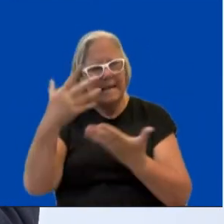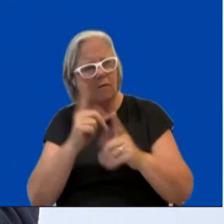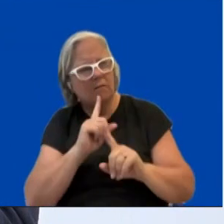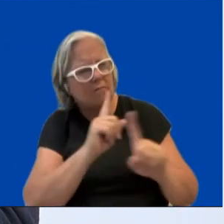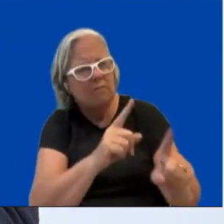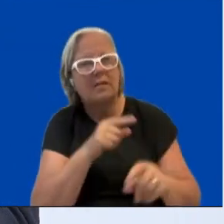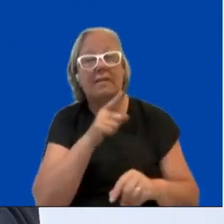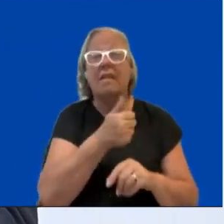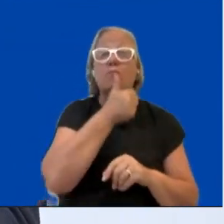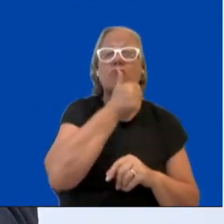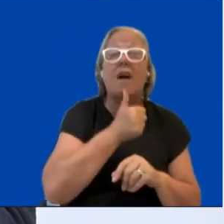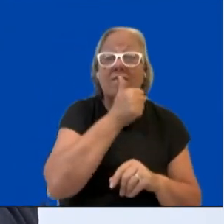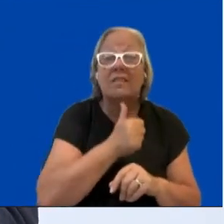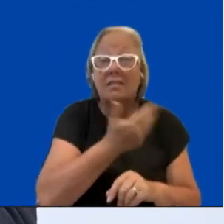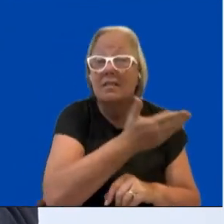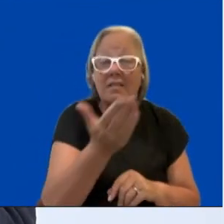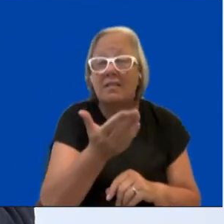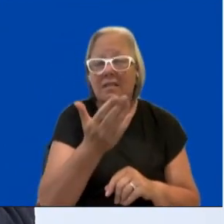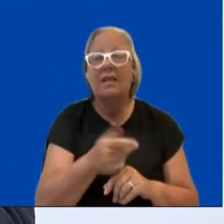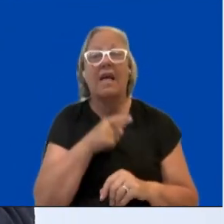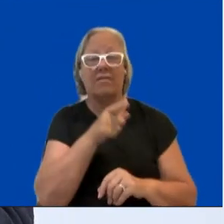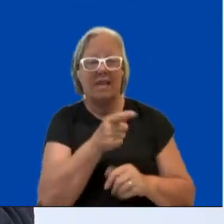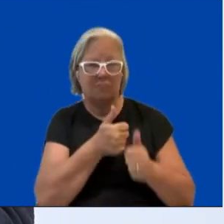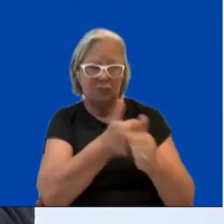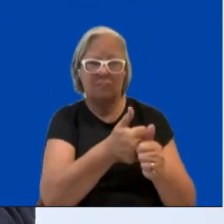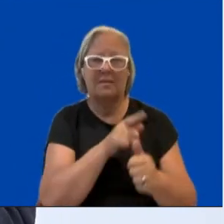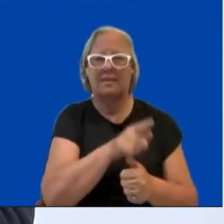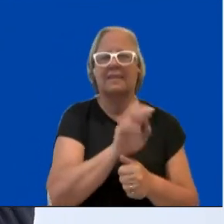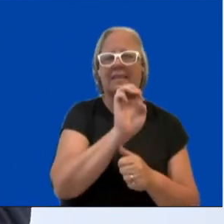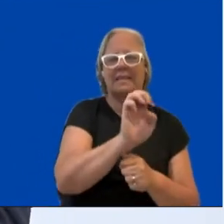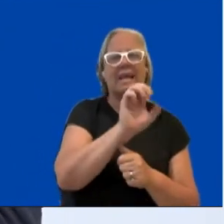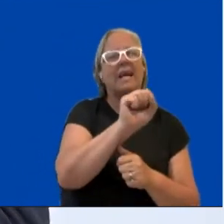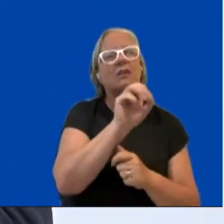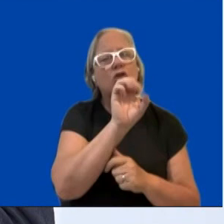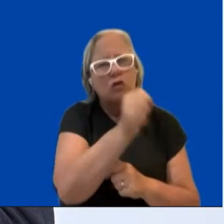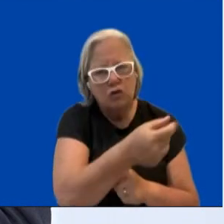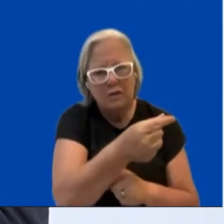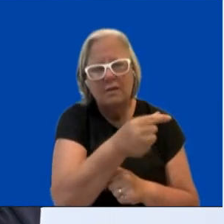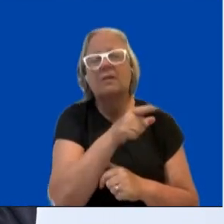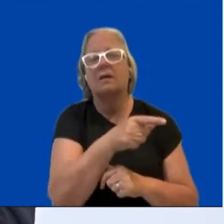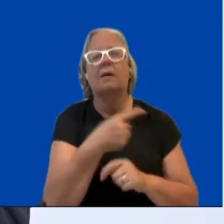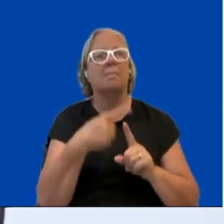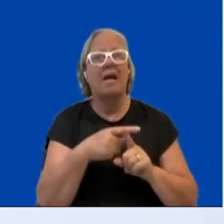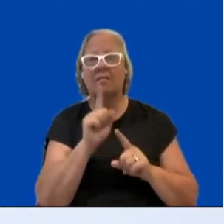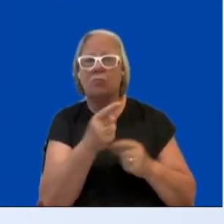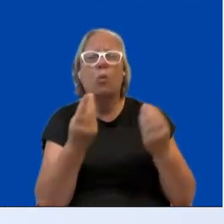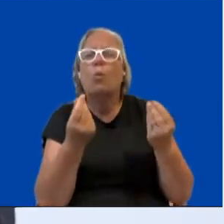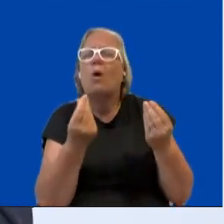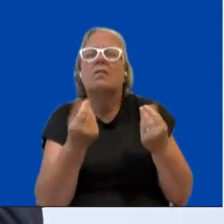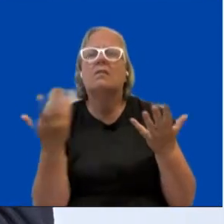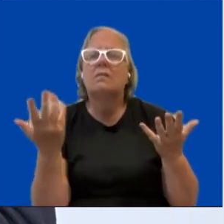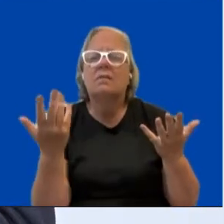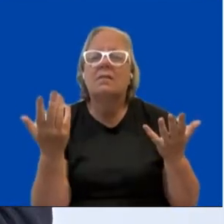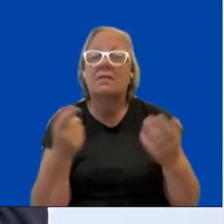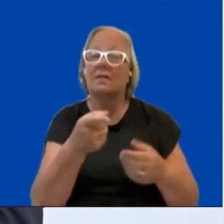requirements, that they actually also think about the equality dimension of it. Because if you actually are trying to address climate change, you need to also